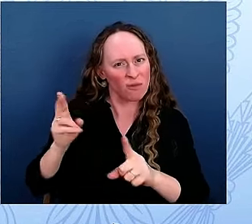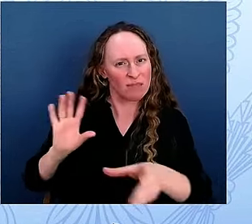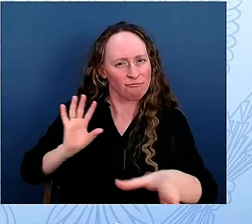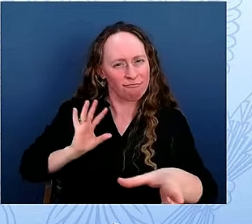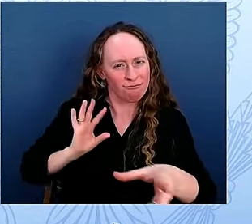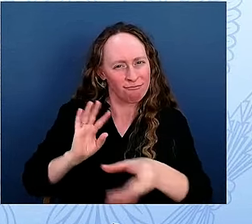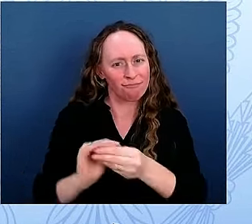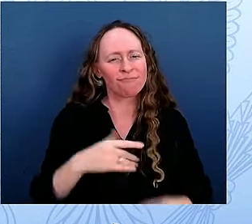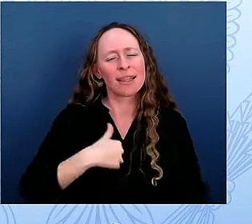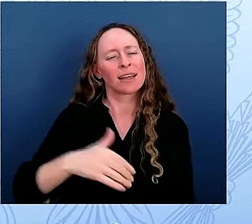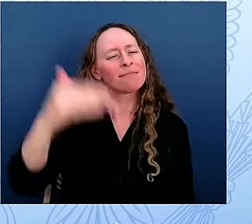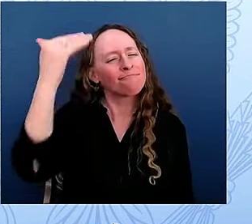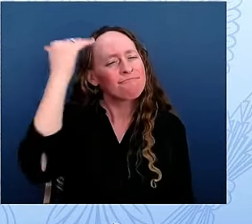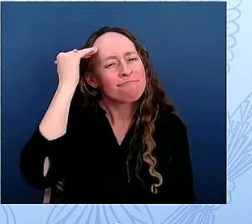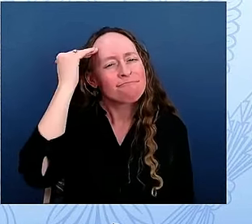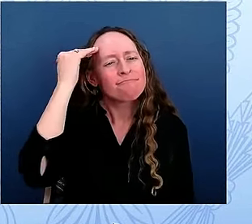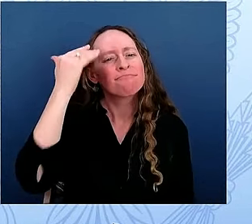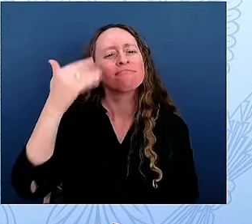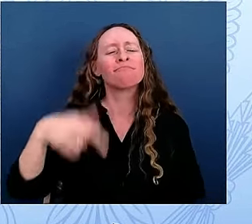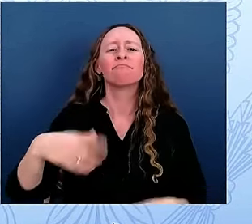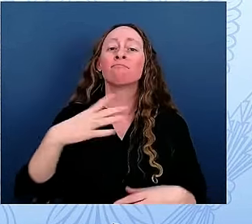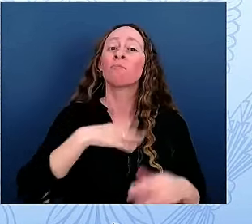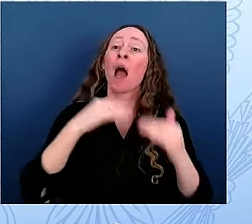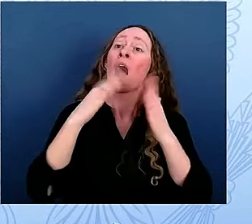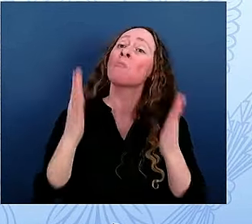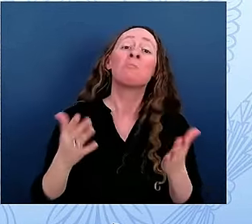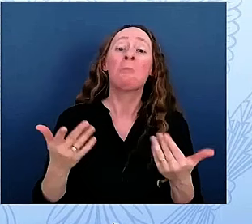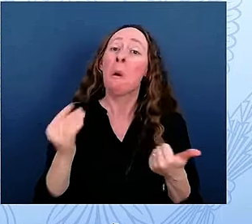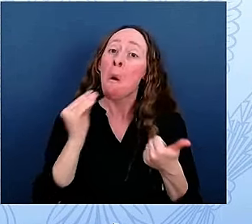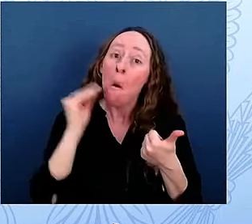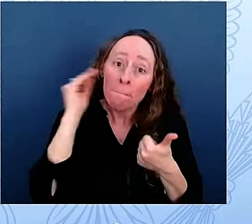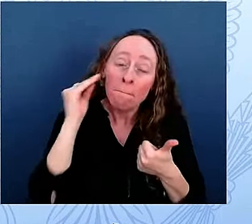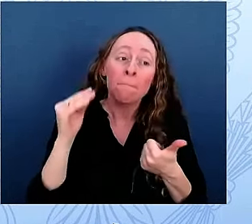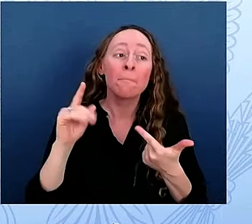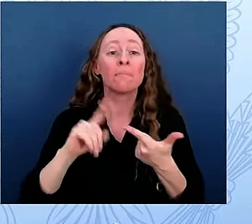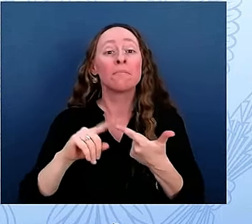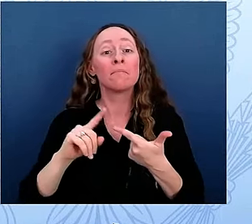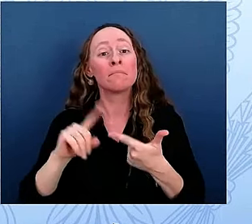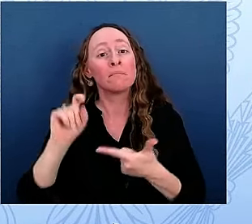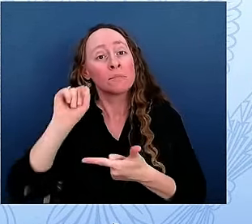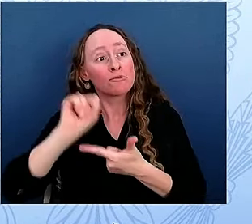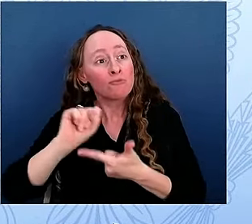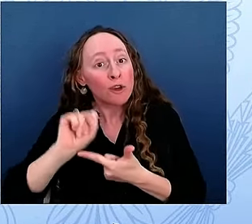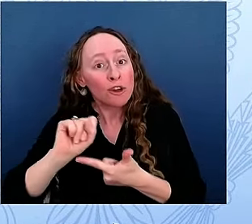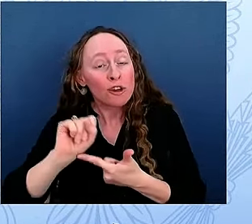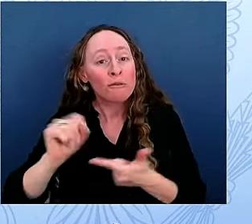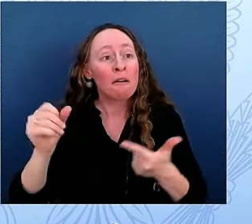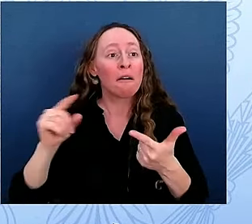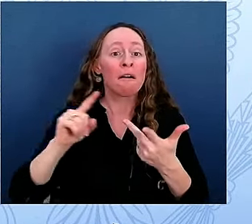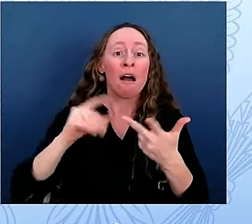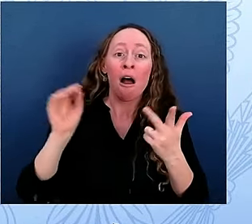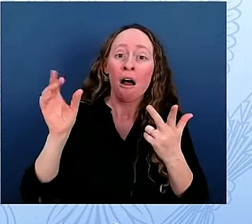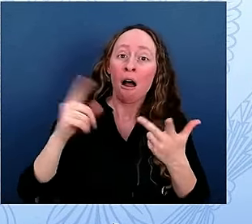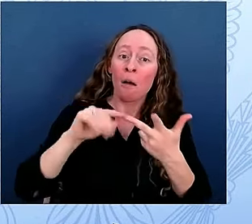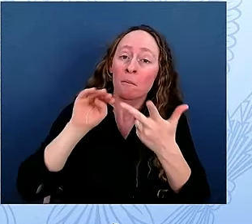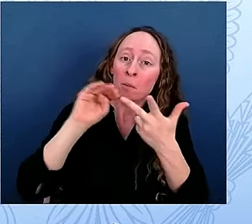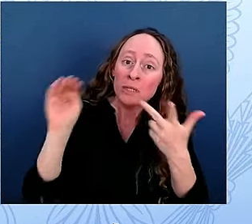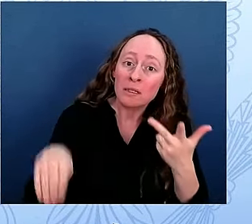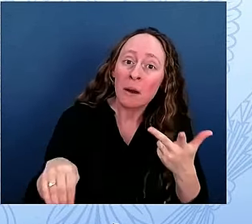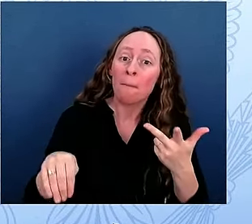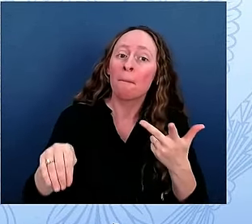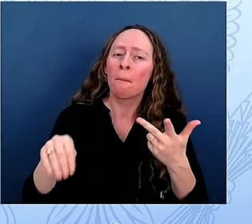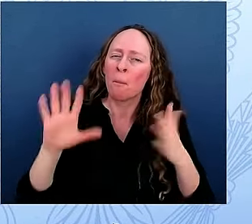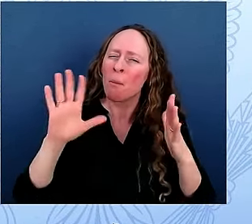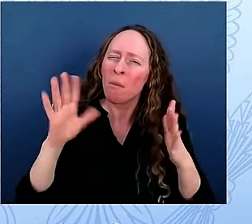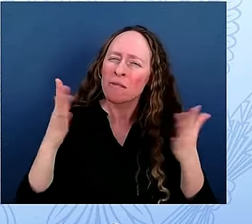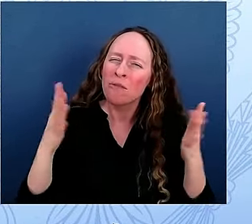office, more than a ceremonial stage, more than a museum. This is a living symbol of